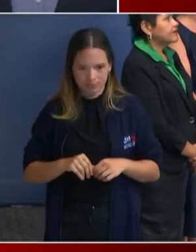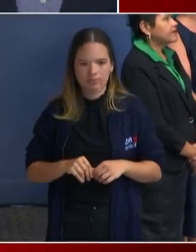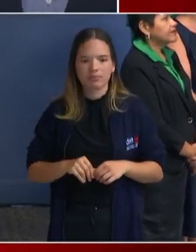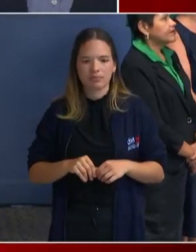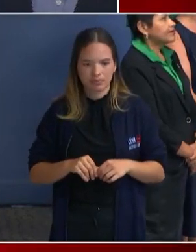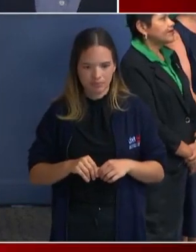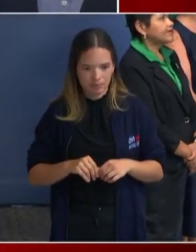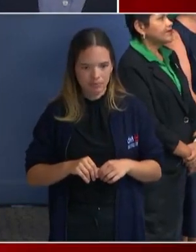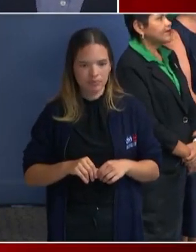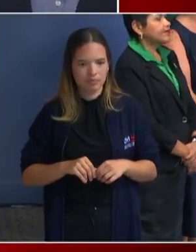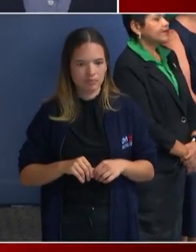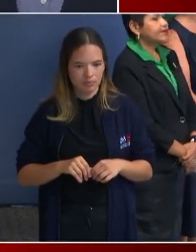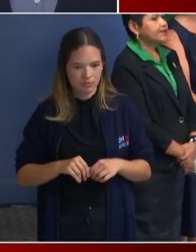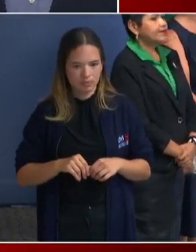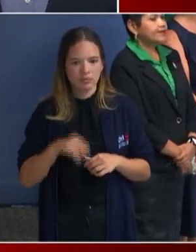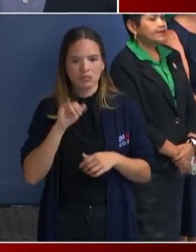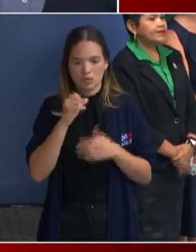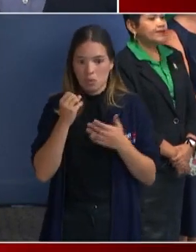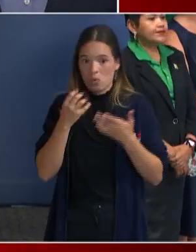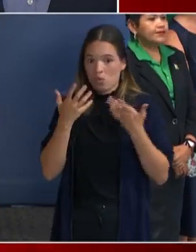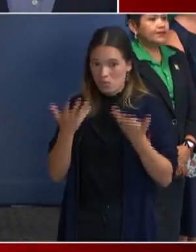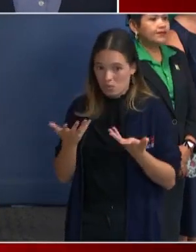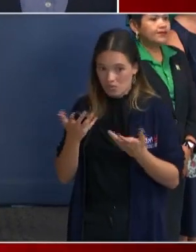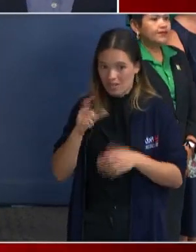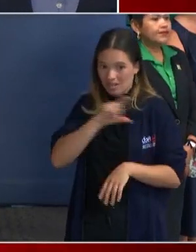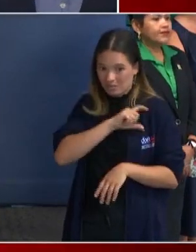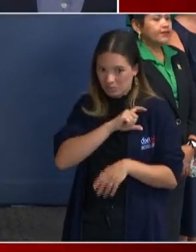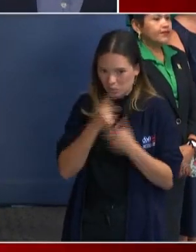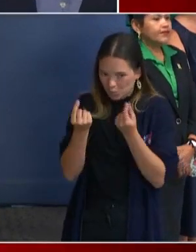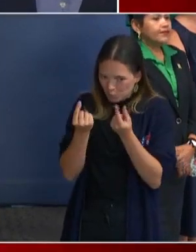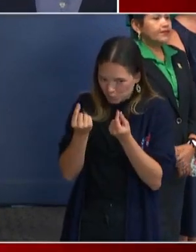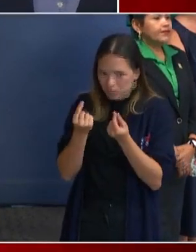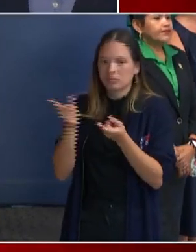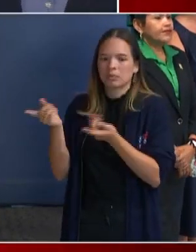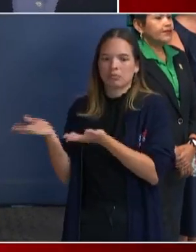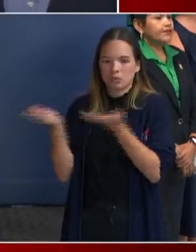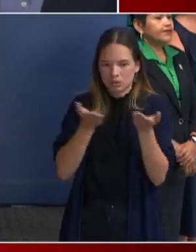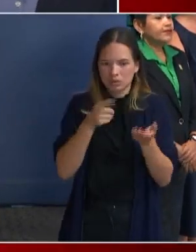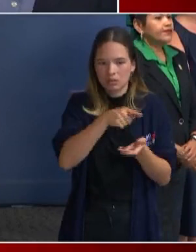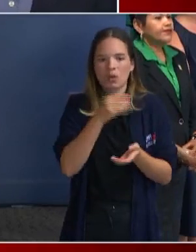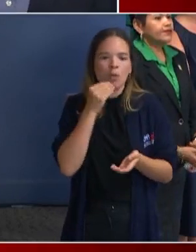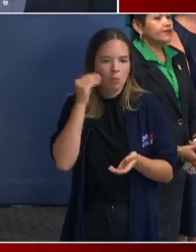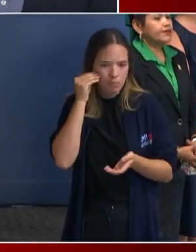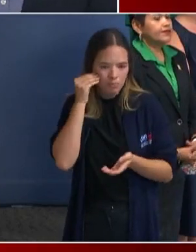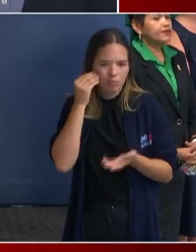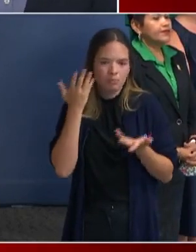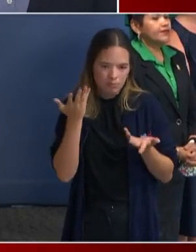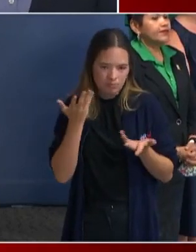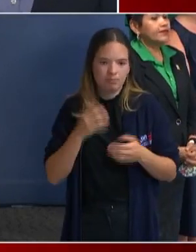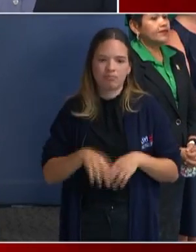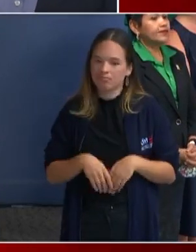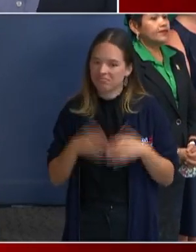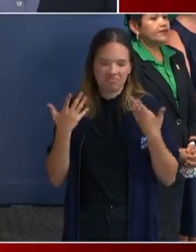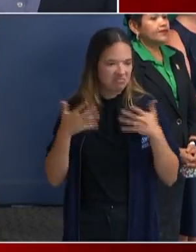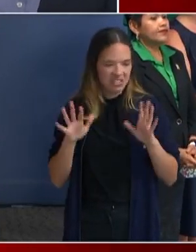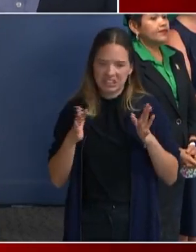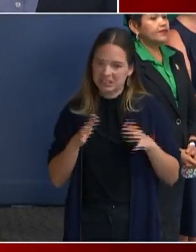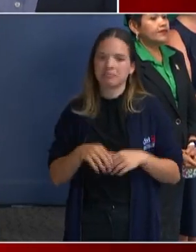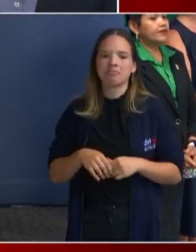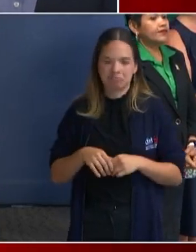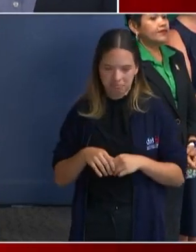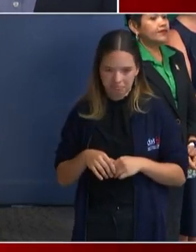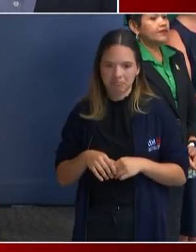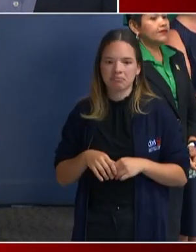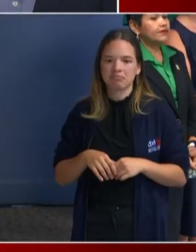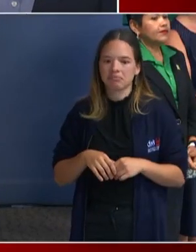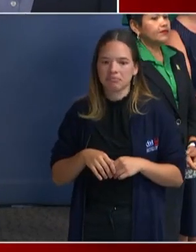take the person home and that's what we're doing. So there's no widespread enforcement. There's been no change in our policies on this. When